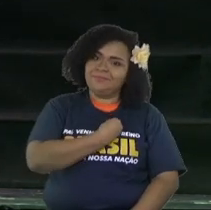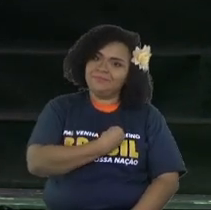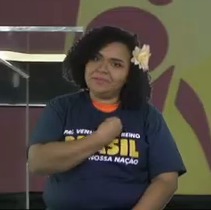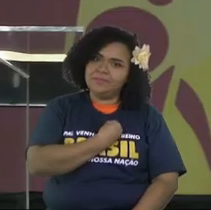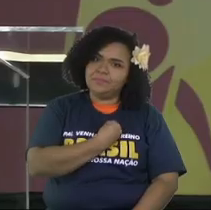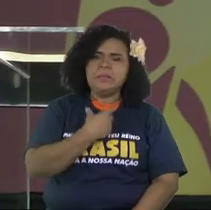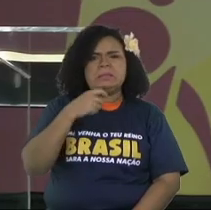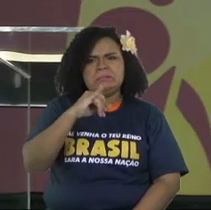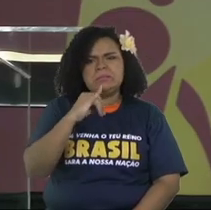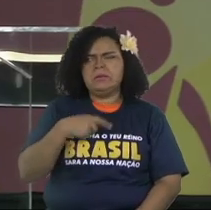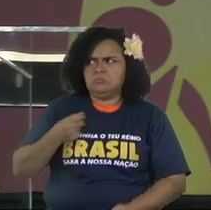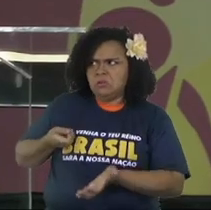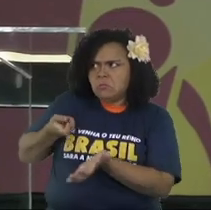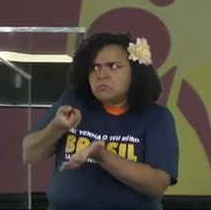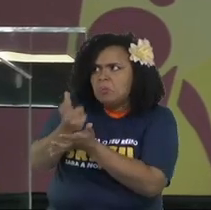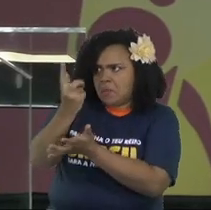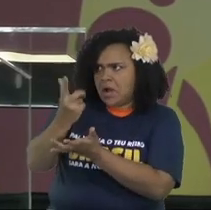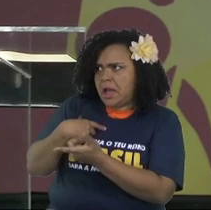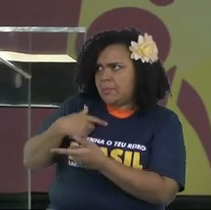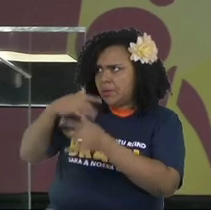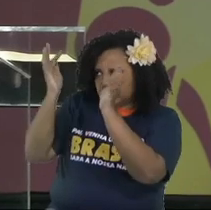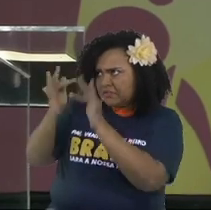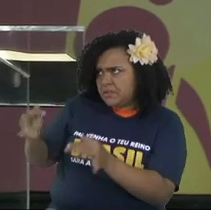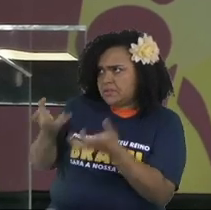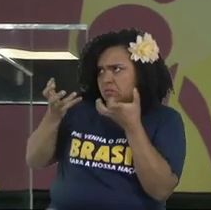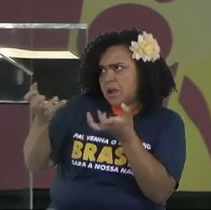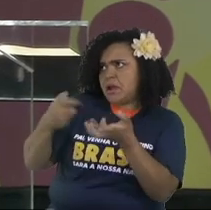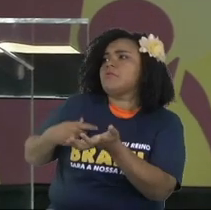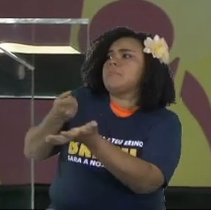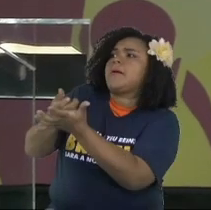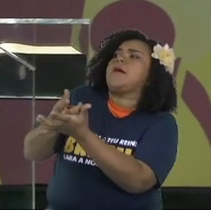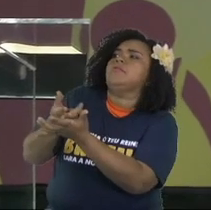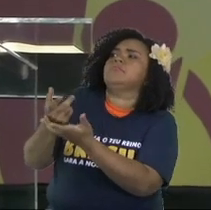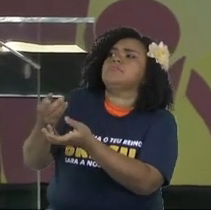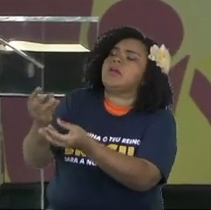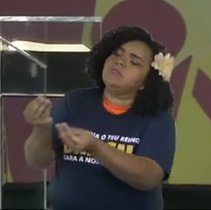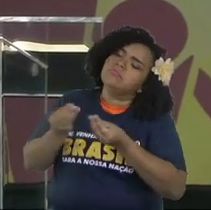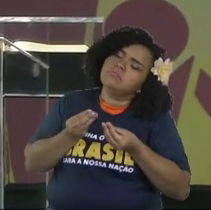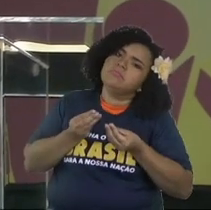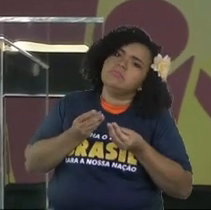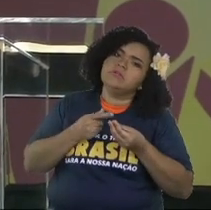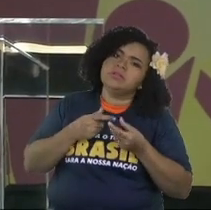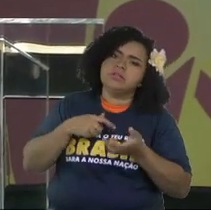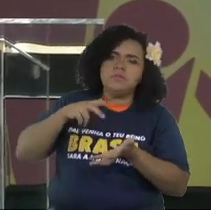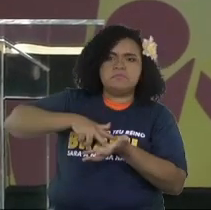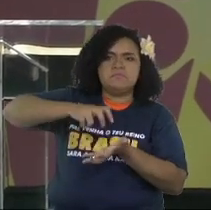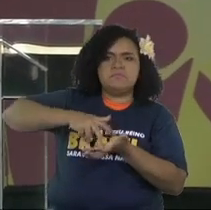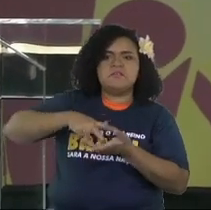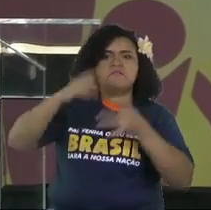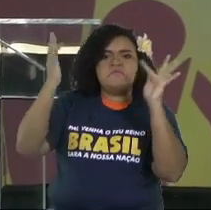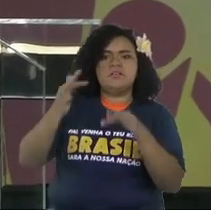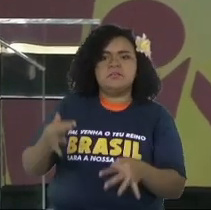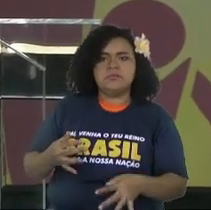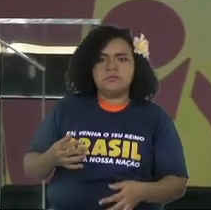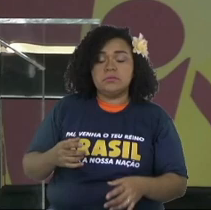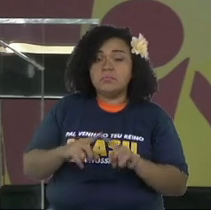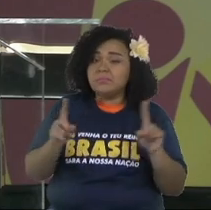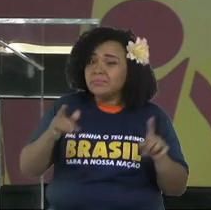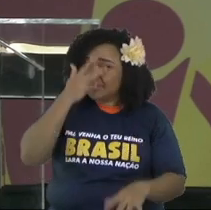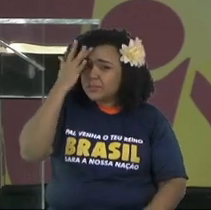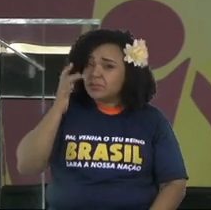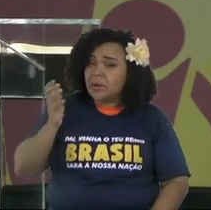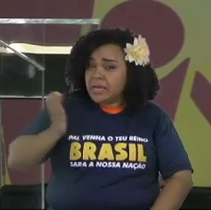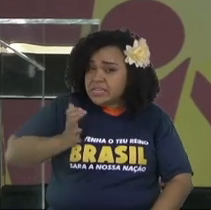It's a richness that money doesn't buy. We have many people that are rich, but they